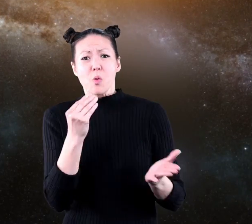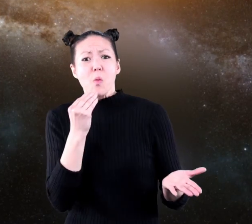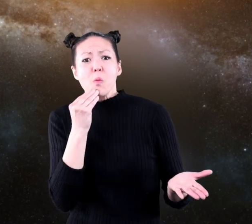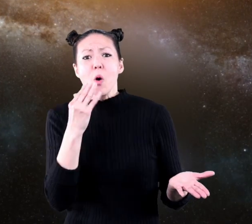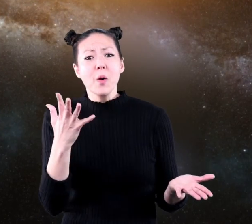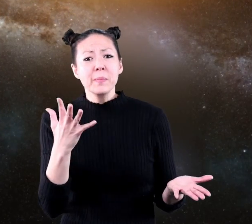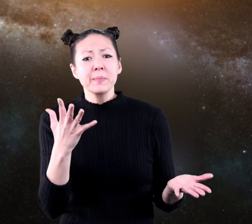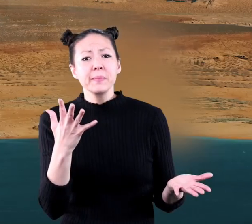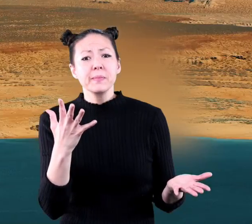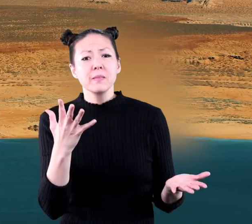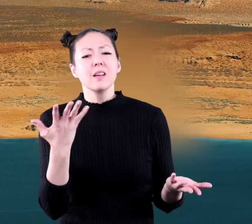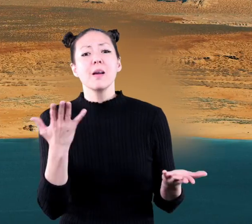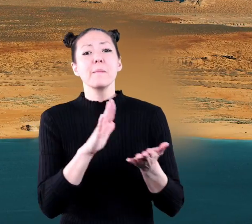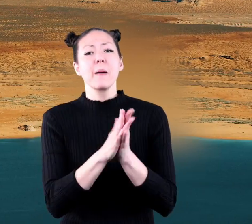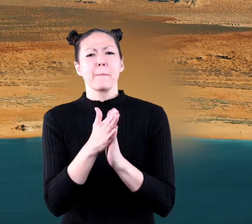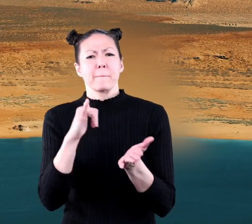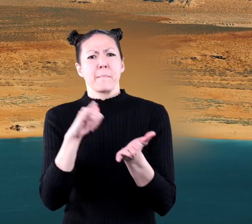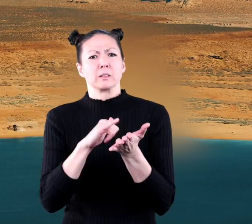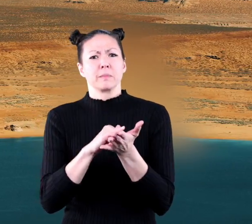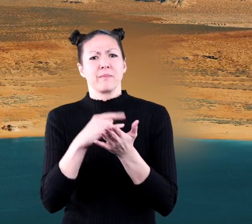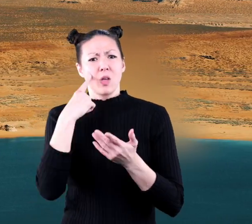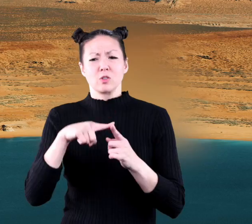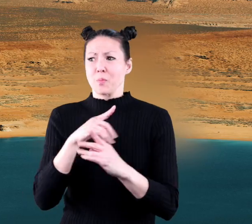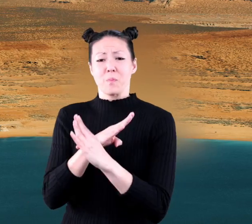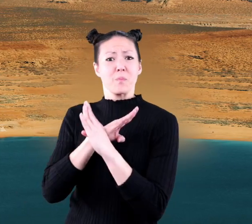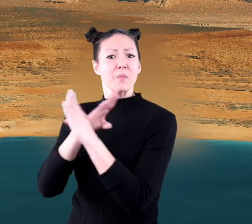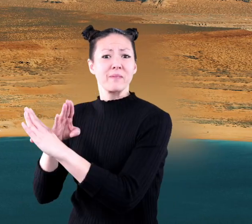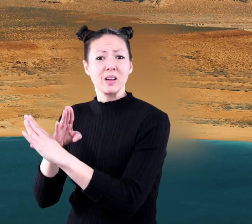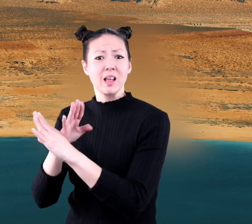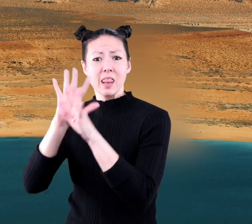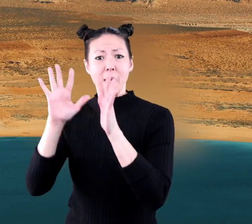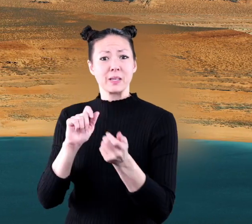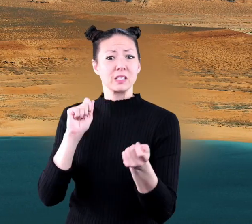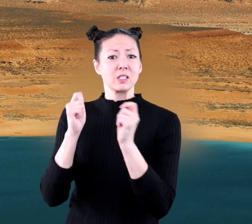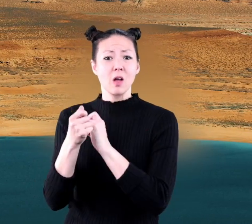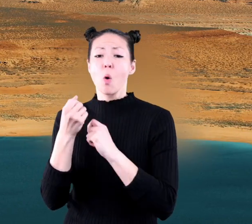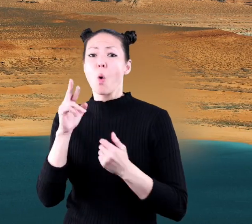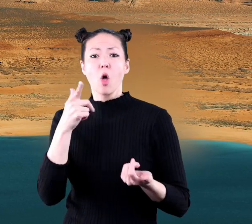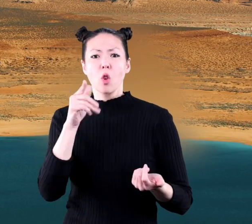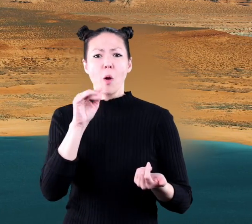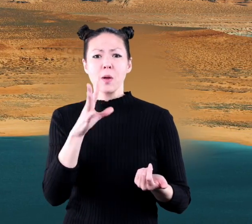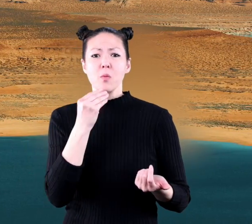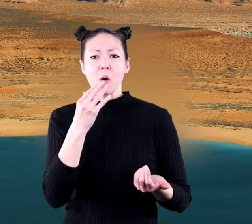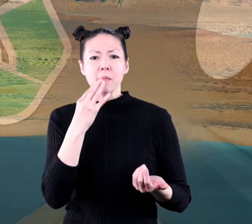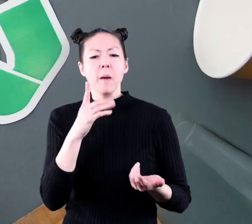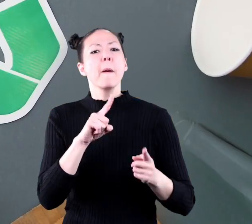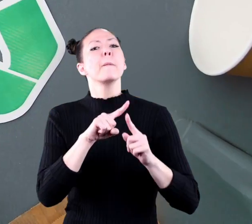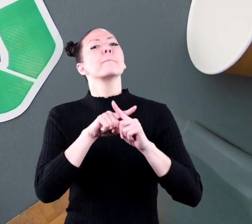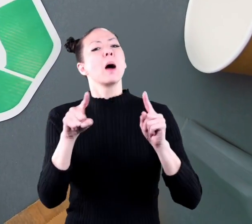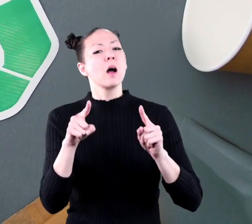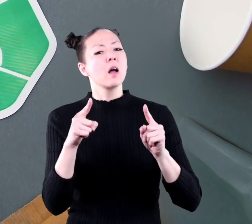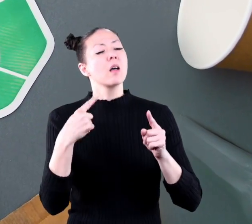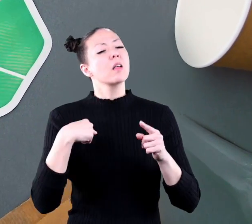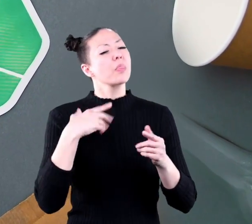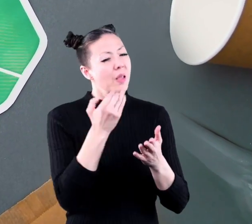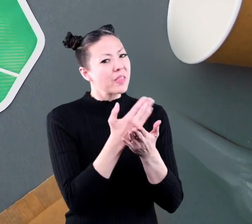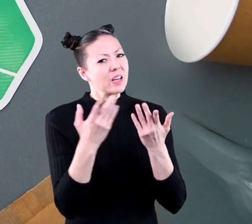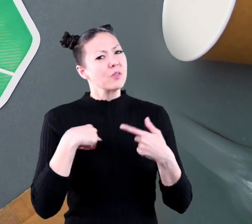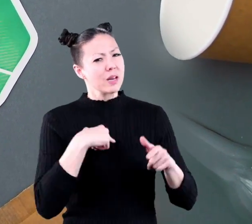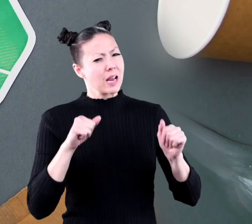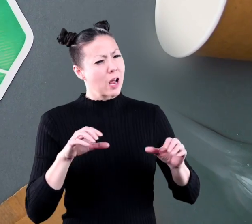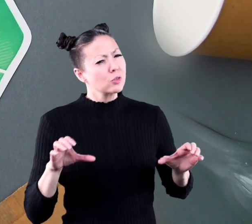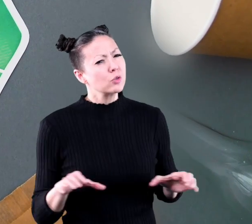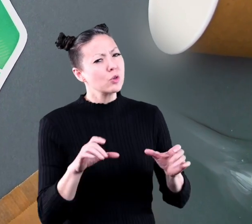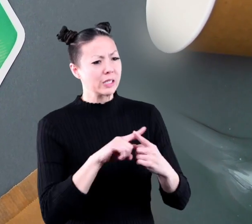warm. While it may be impossible to totally prevent climate change or global warming, there are some things that can be